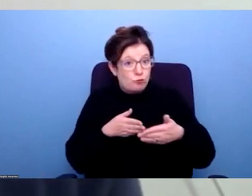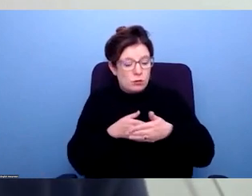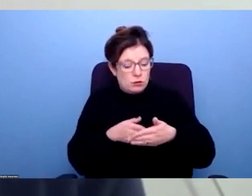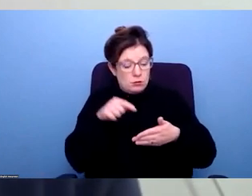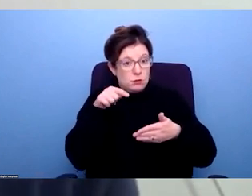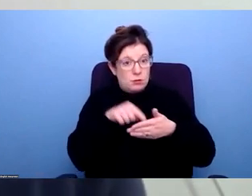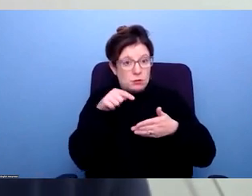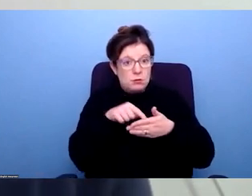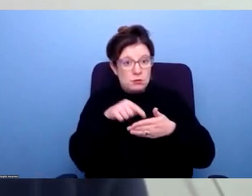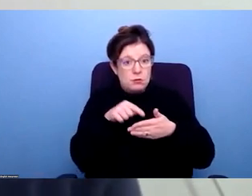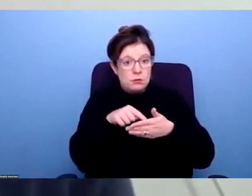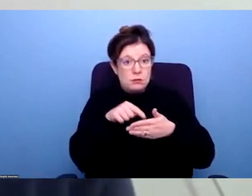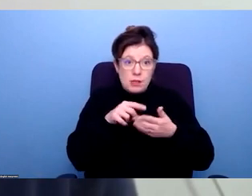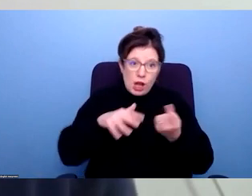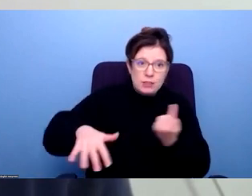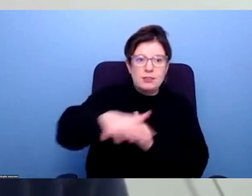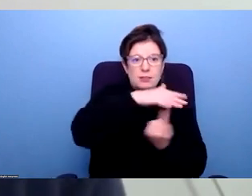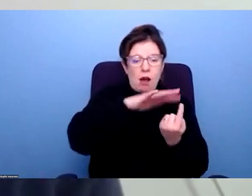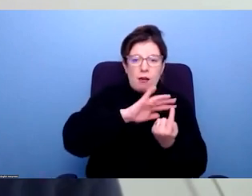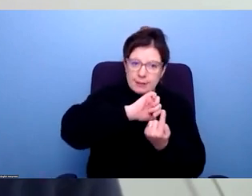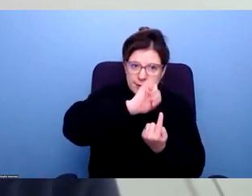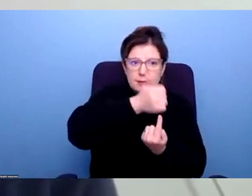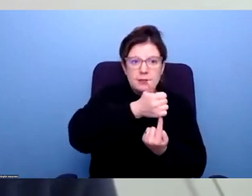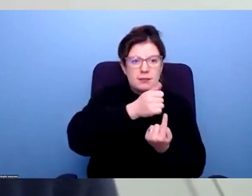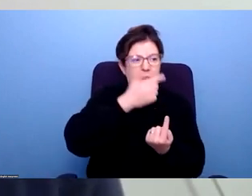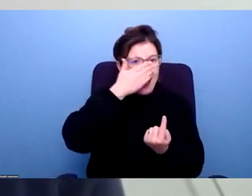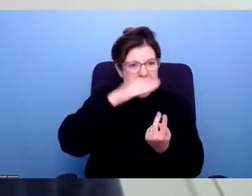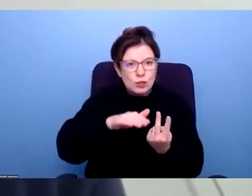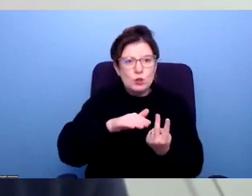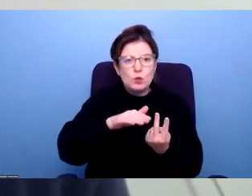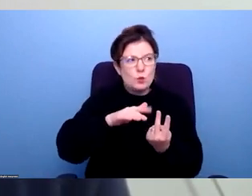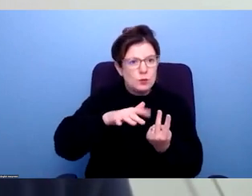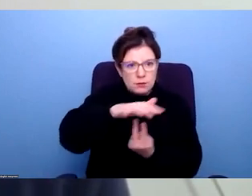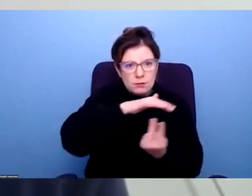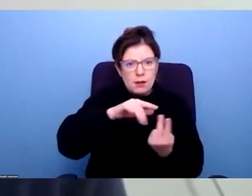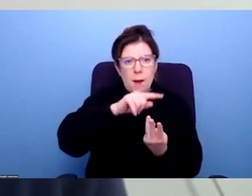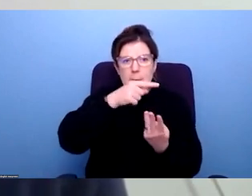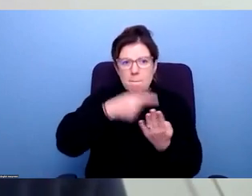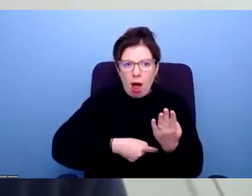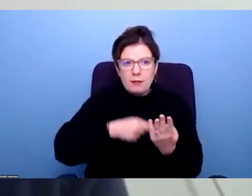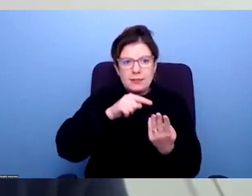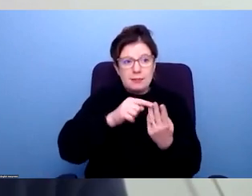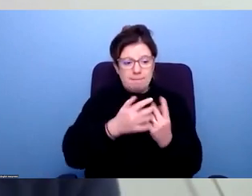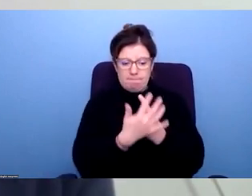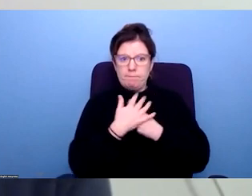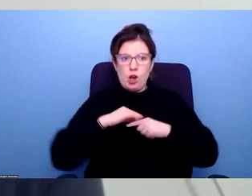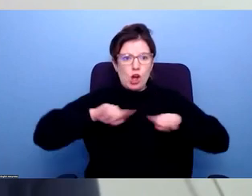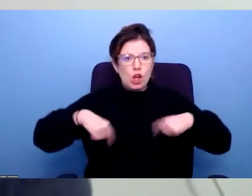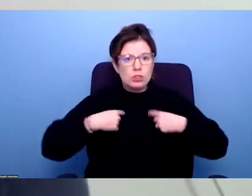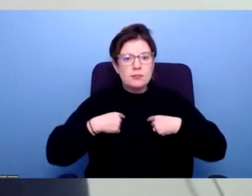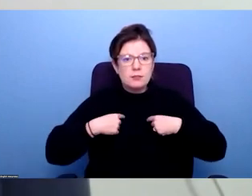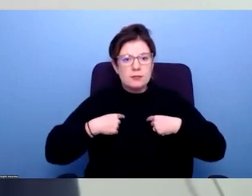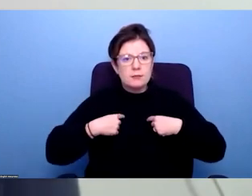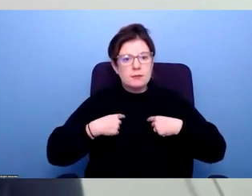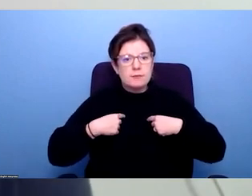of the society and people's attitudes and things that we're talking about, about policies and how those discriminate. And so that's